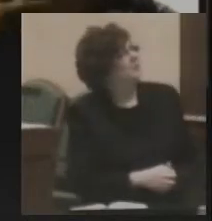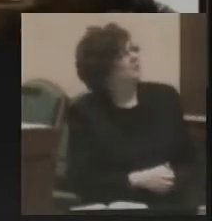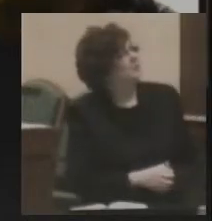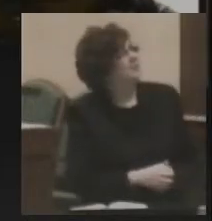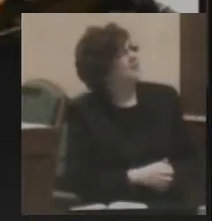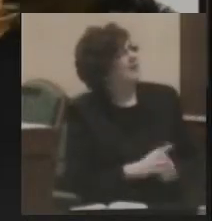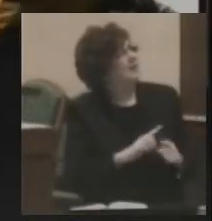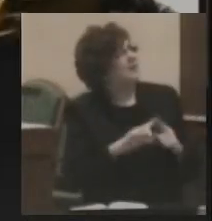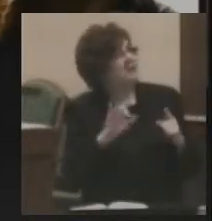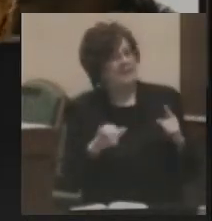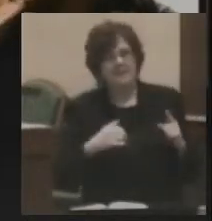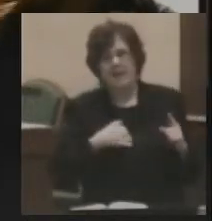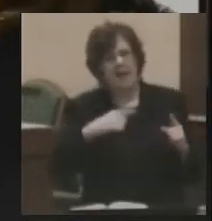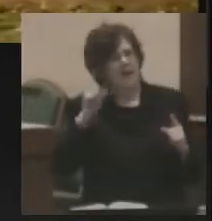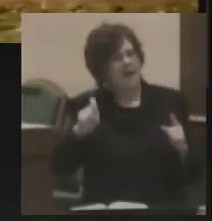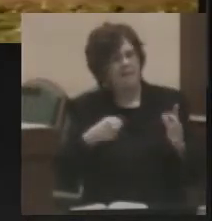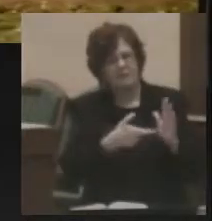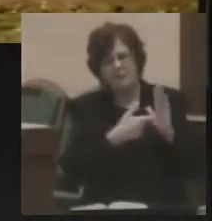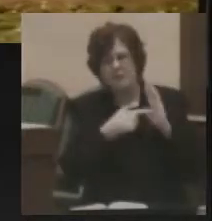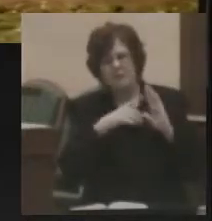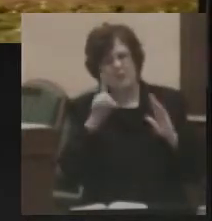But this is something that I have to do.